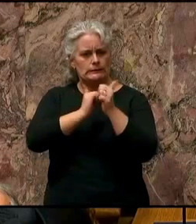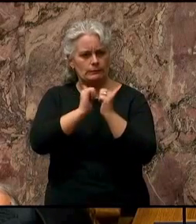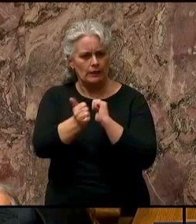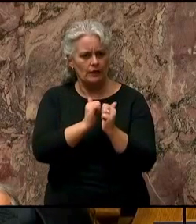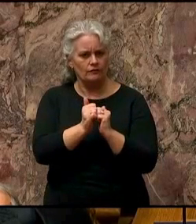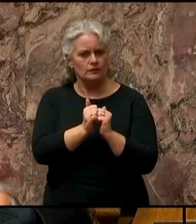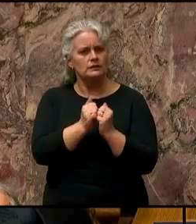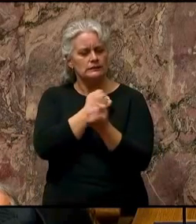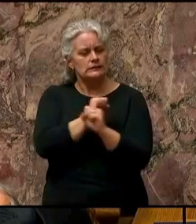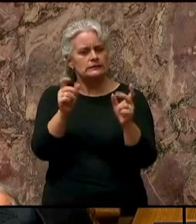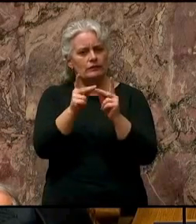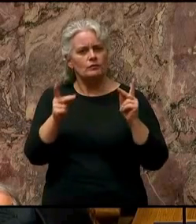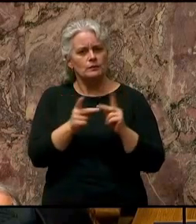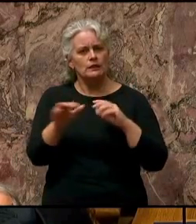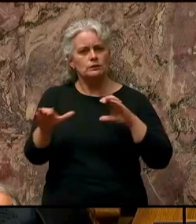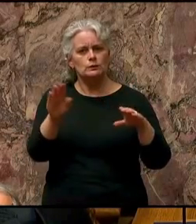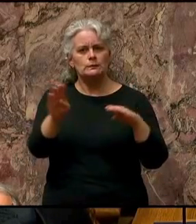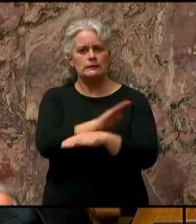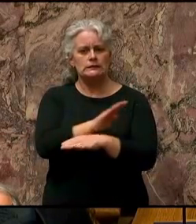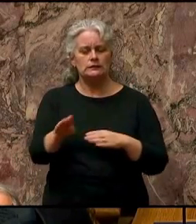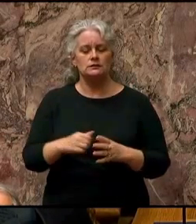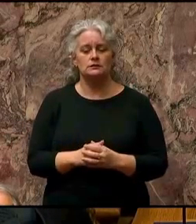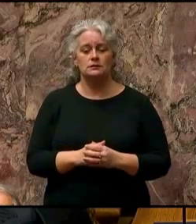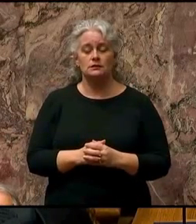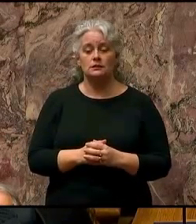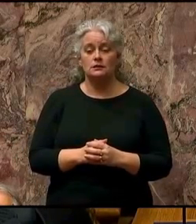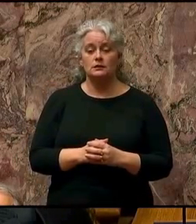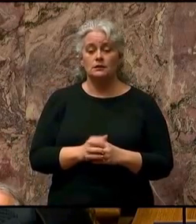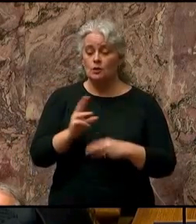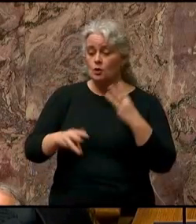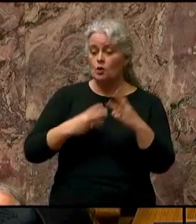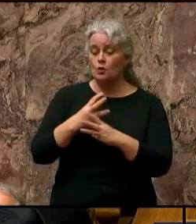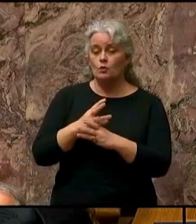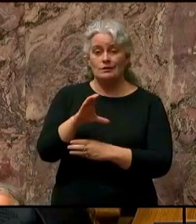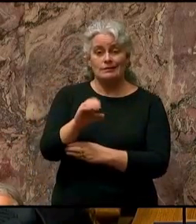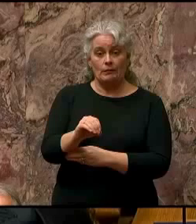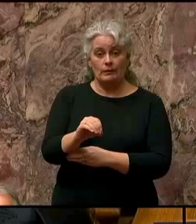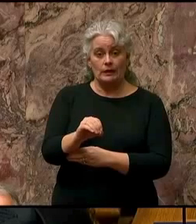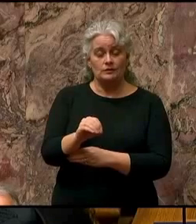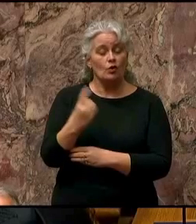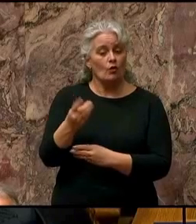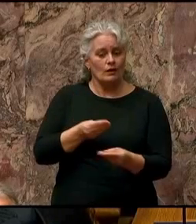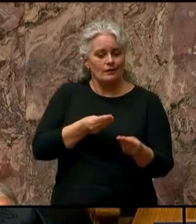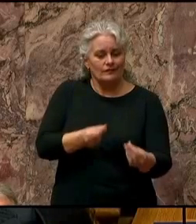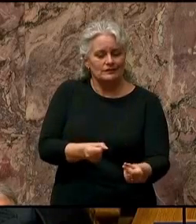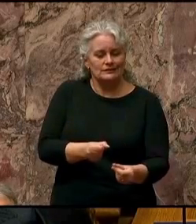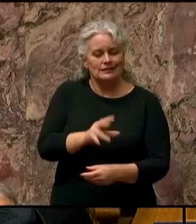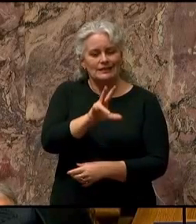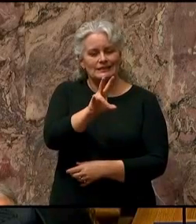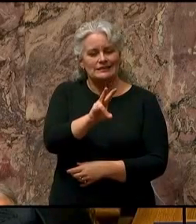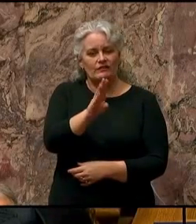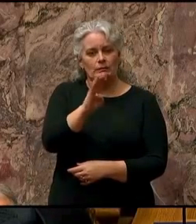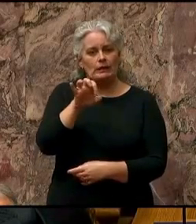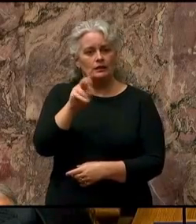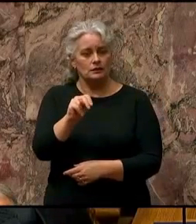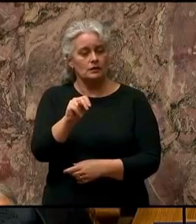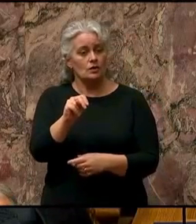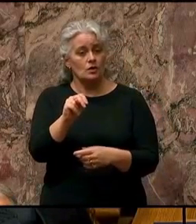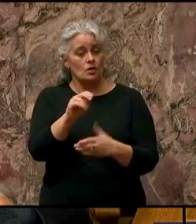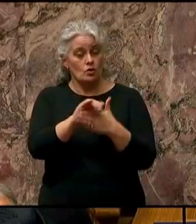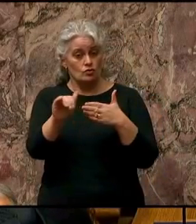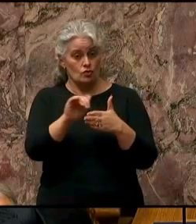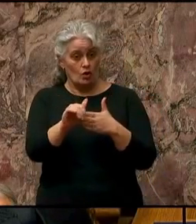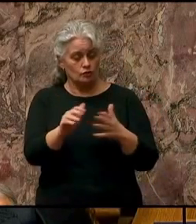Global companies have already invested more than $7 billion to pursue their proposed